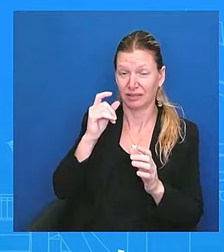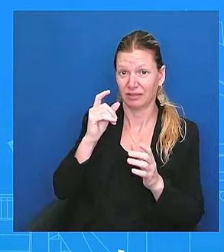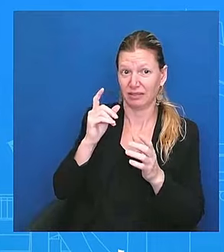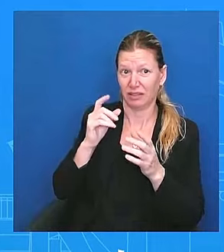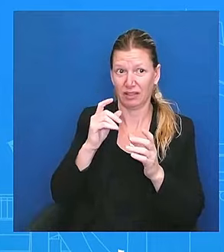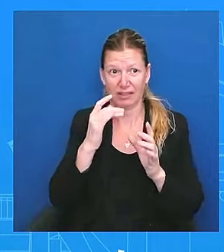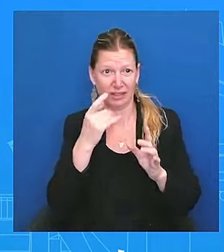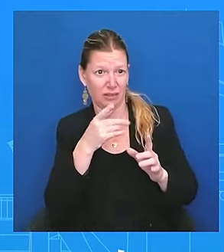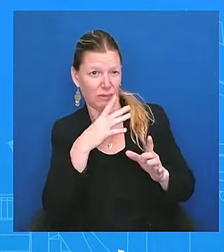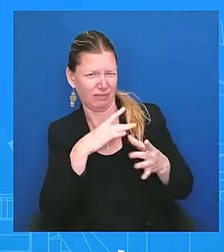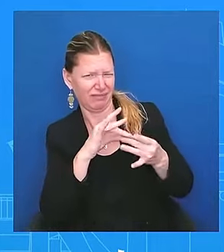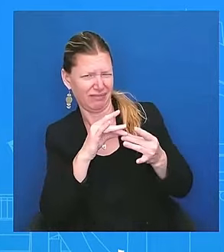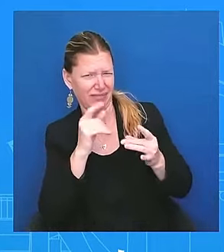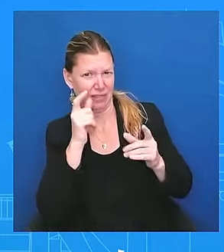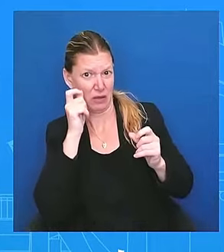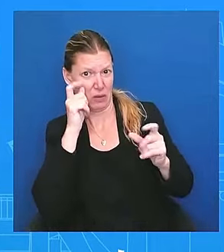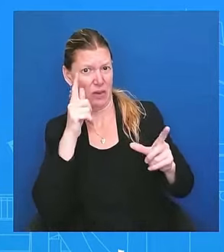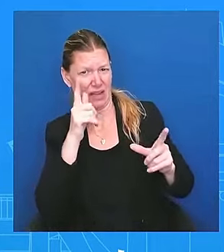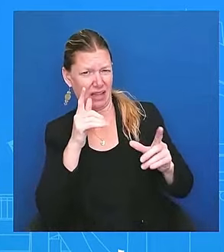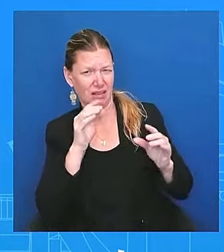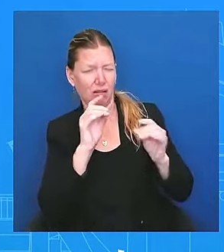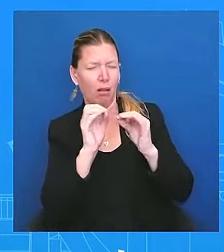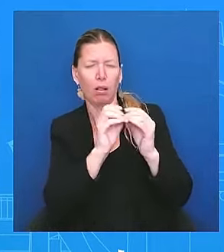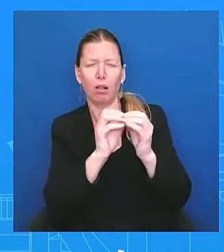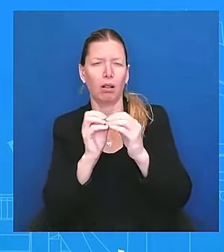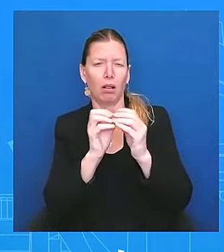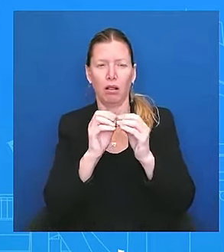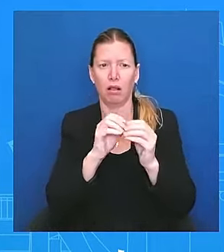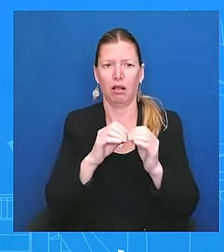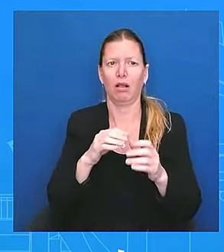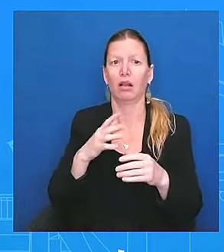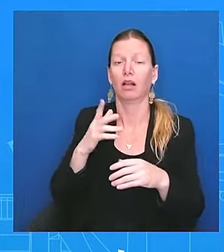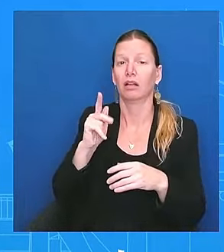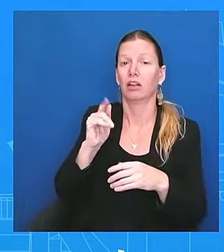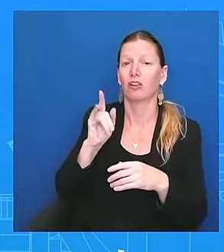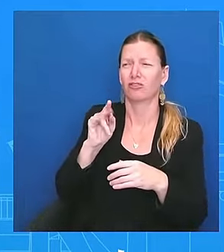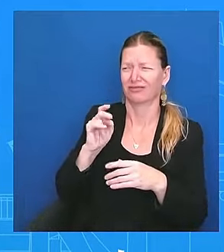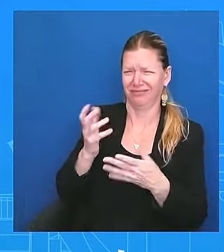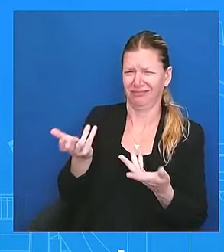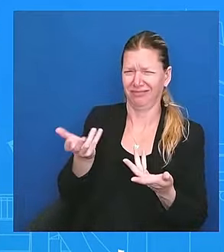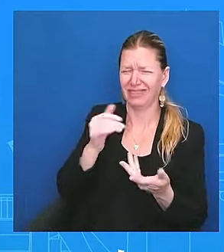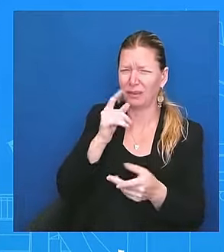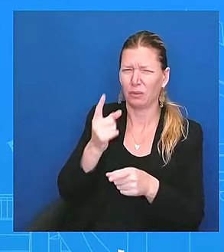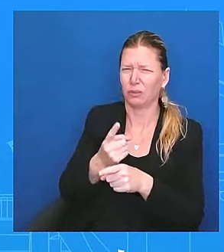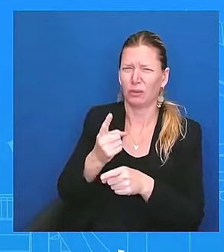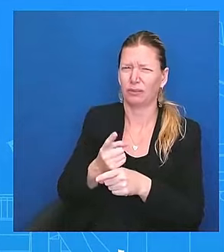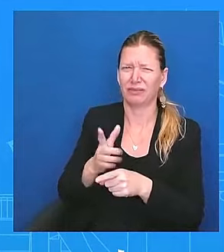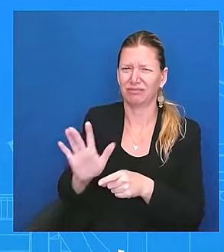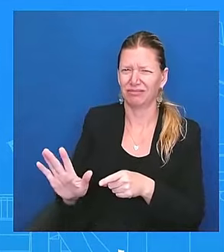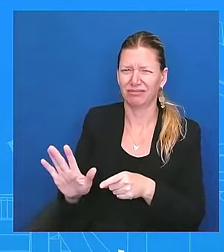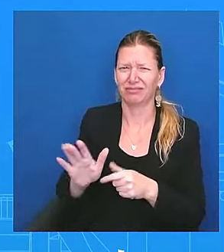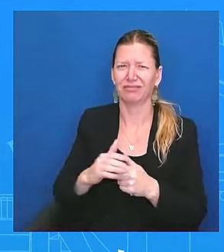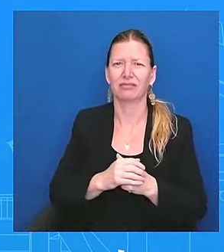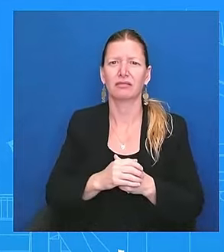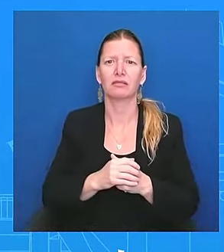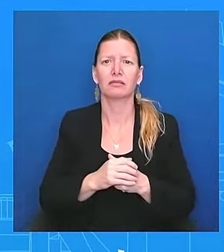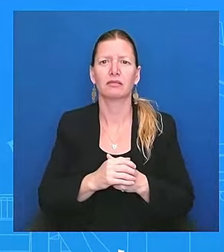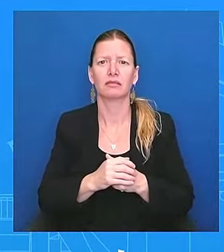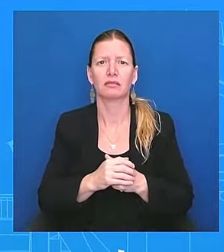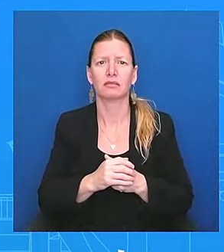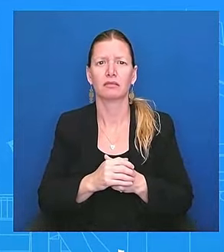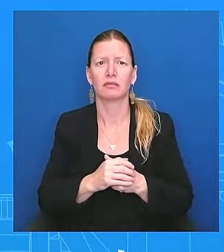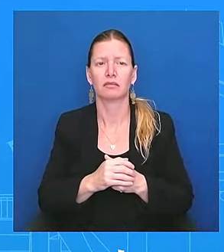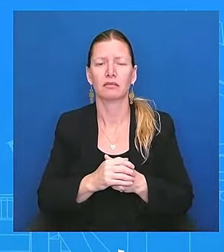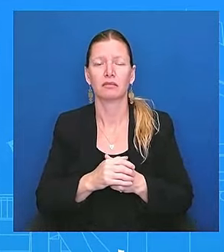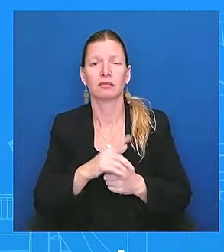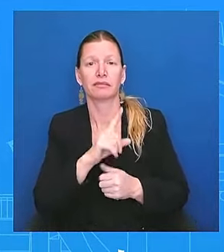My question is, information is coming in, an assessment is happening within the party. Does he have a duty to review that? Has he closed the door on